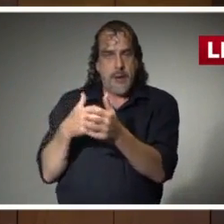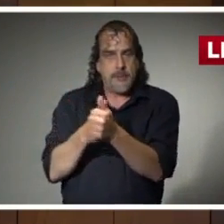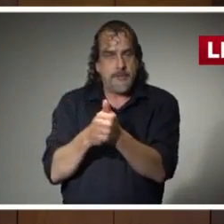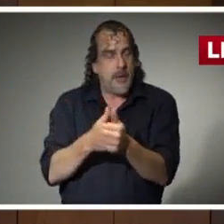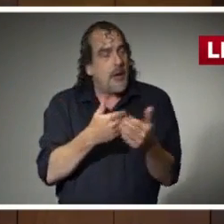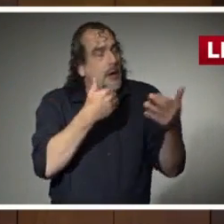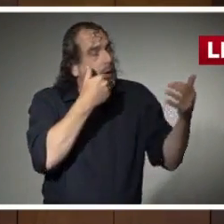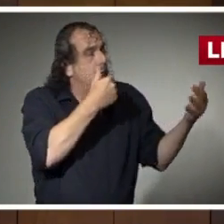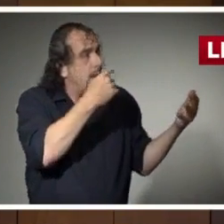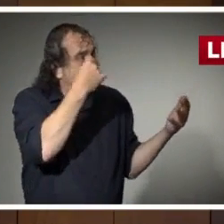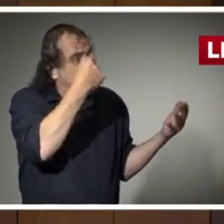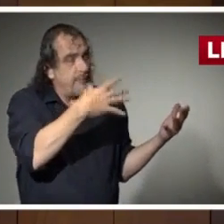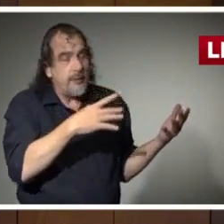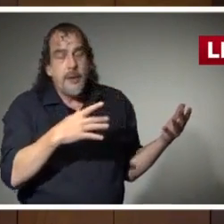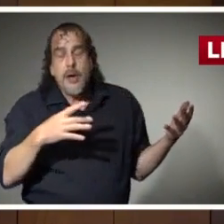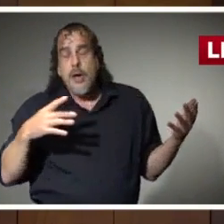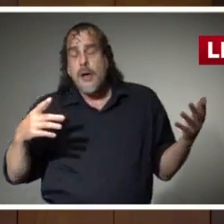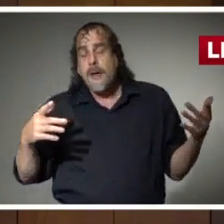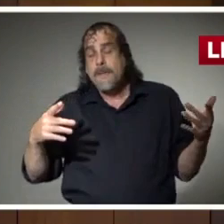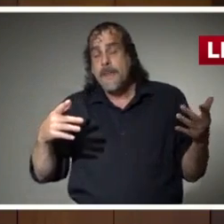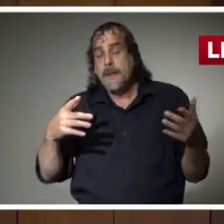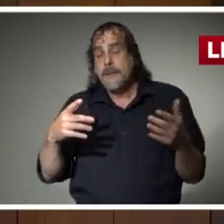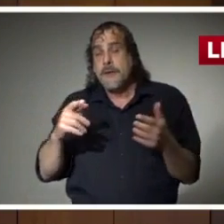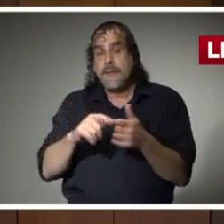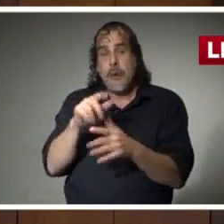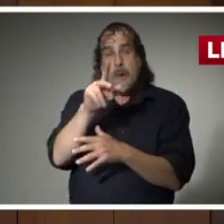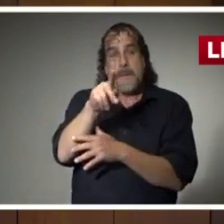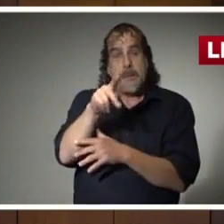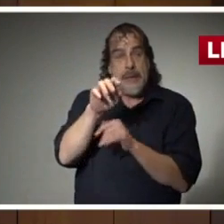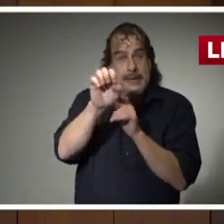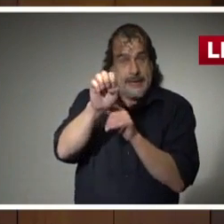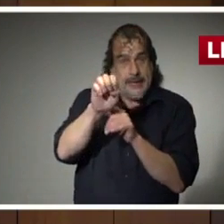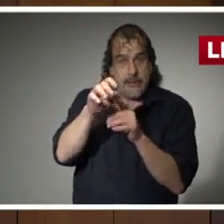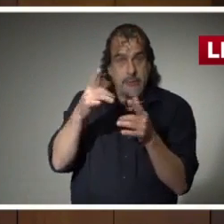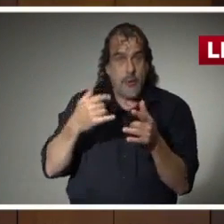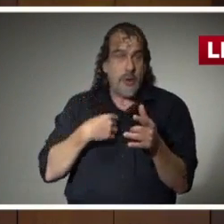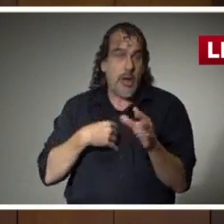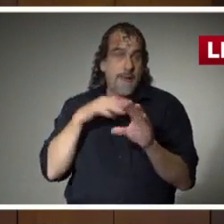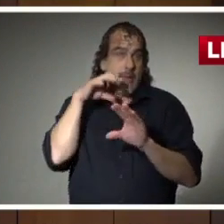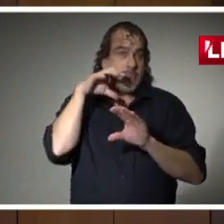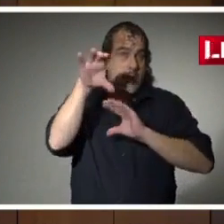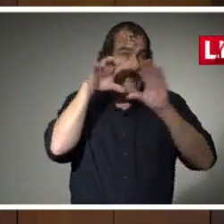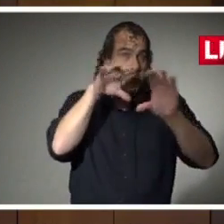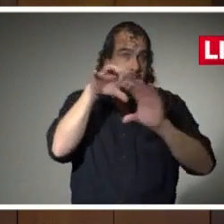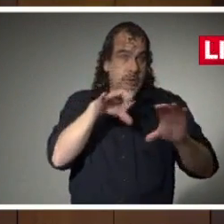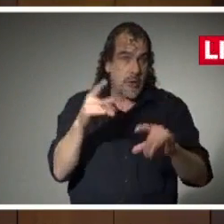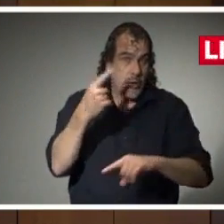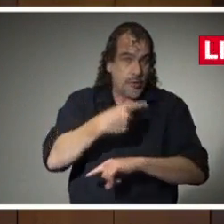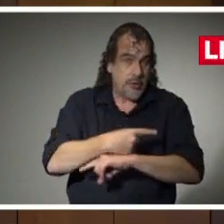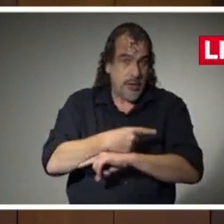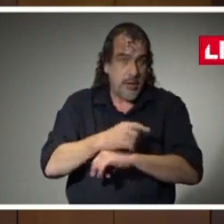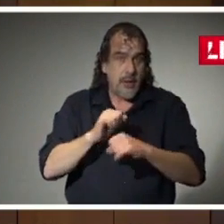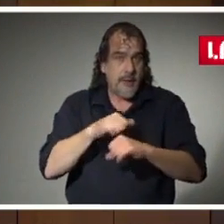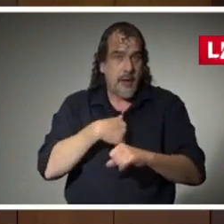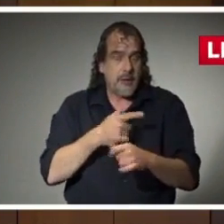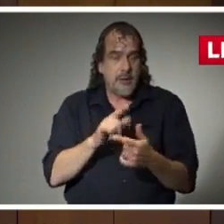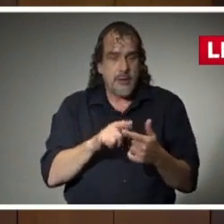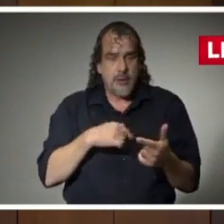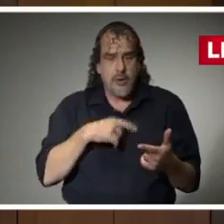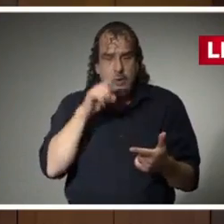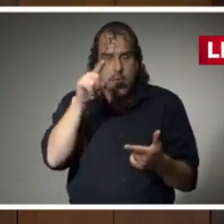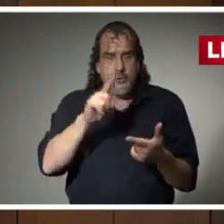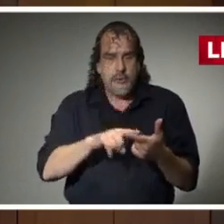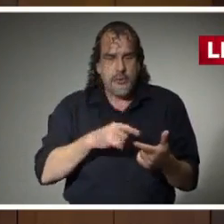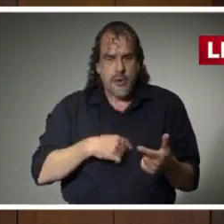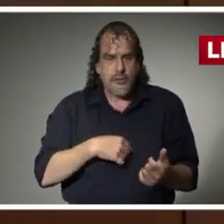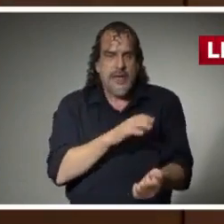you, Governor. Just to give you another PPE update. We have shipped today was our appointed distribution pods that went out to